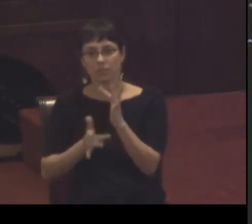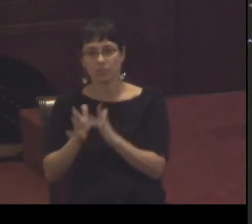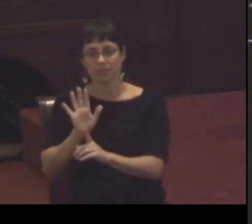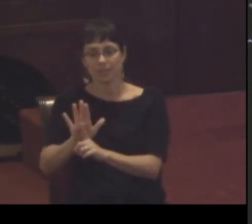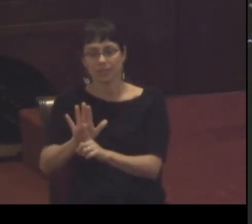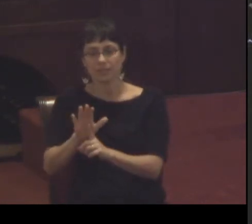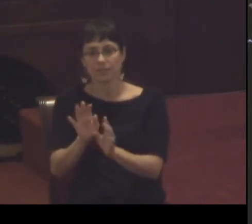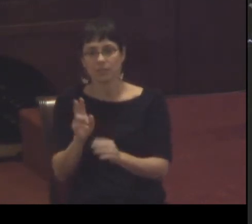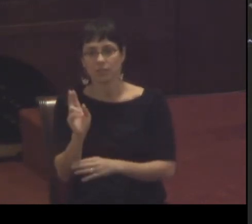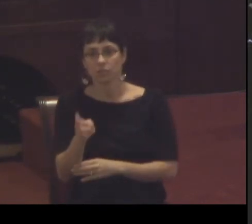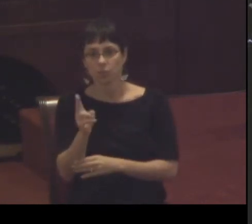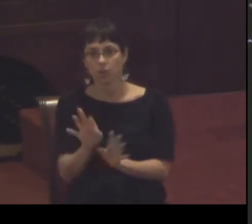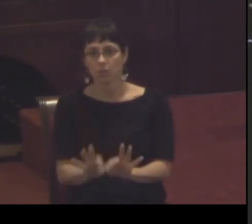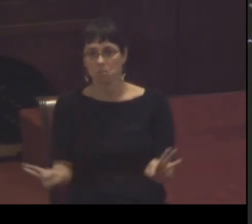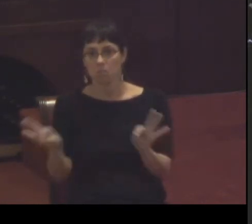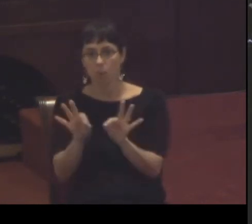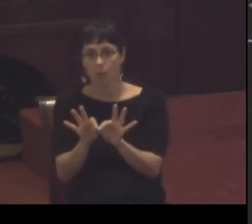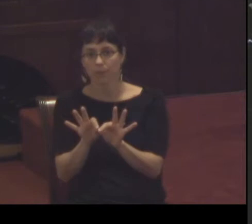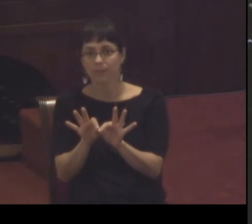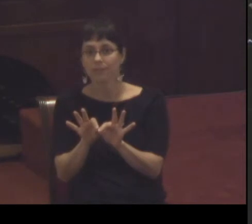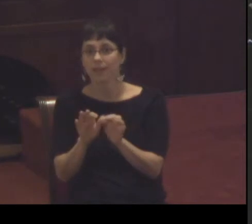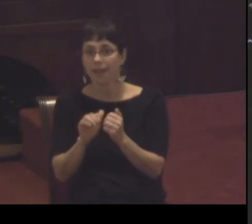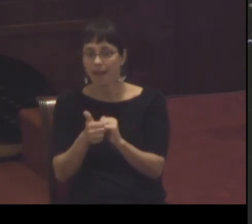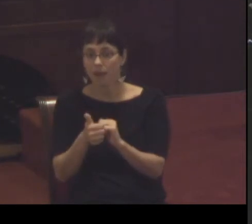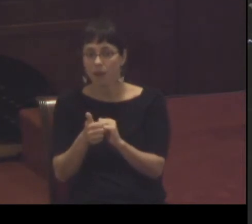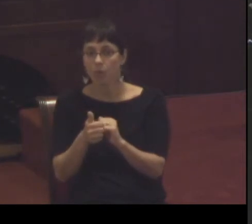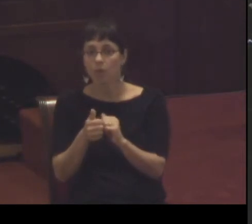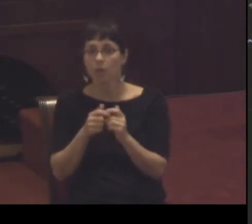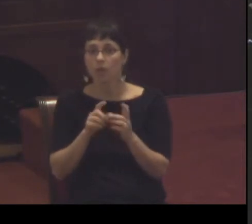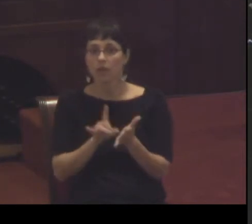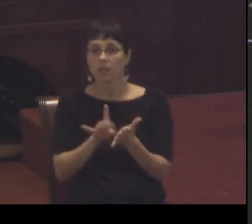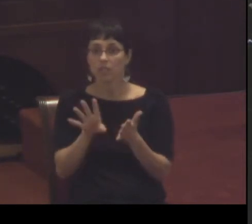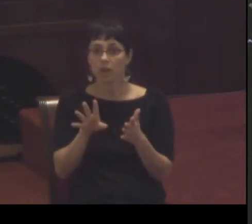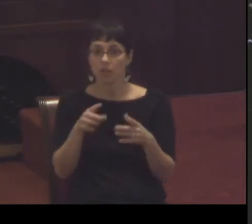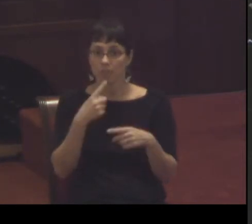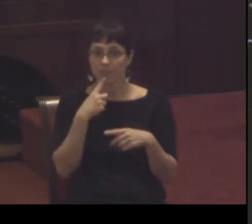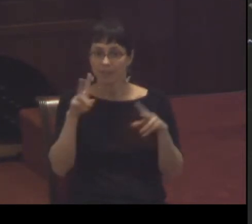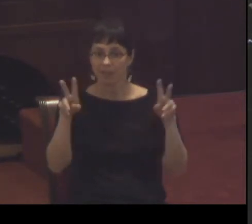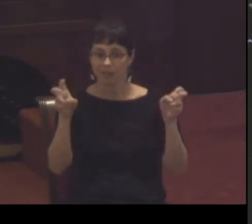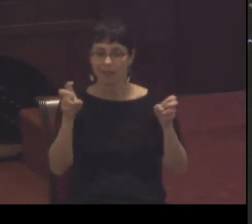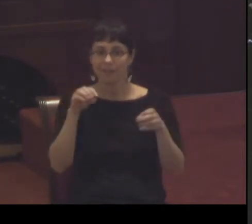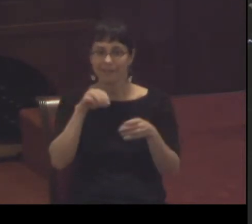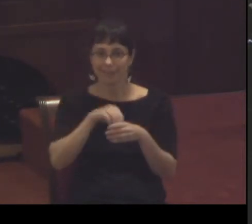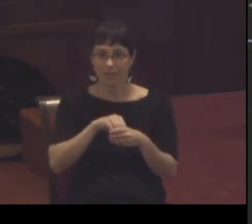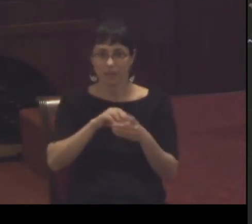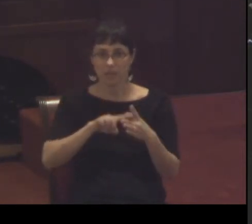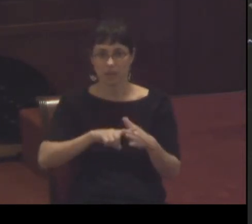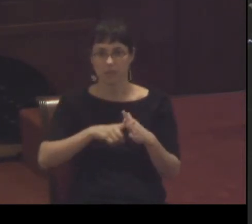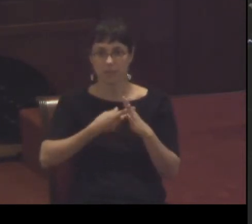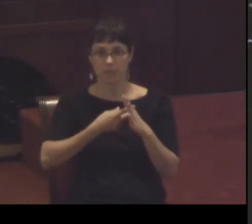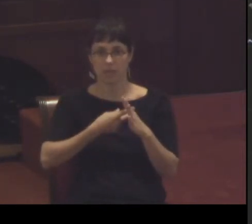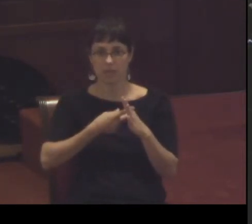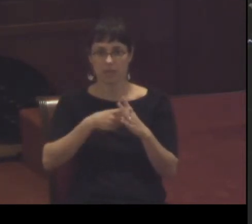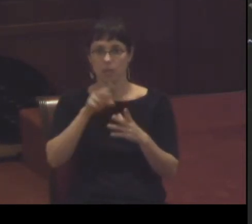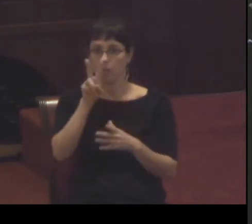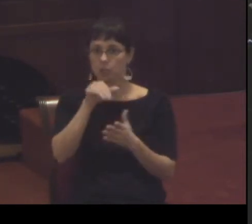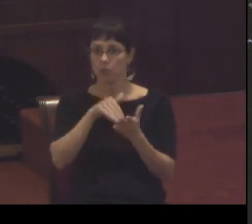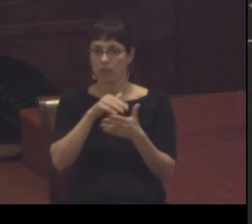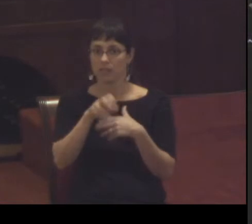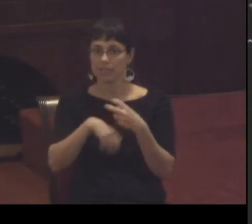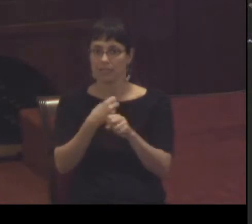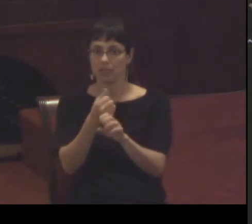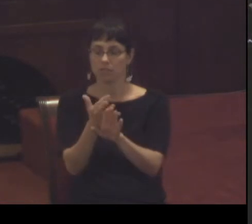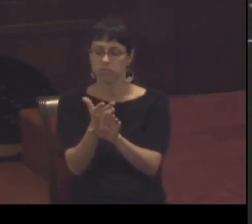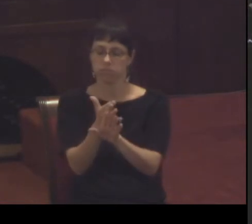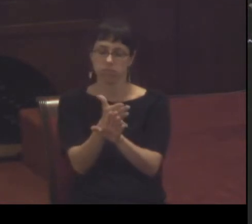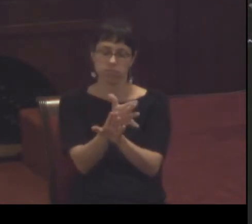yeah he could start his story a myriad of ways and he wants to situate what happened 2,000 years ago in the coming